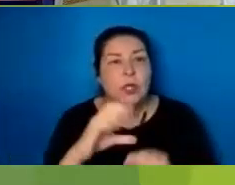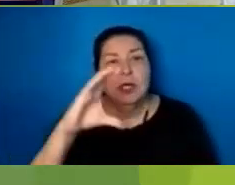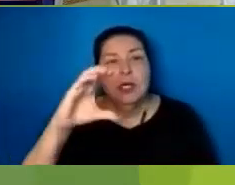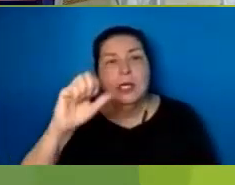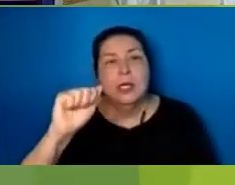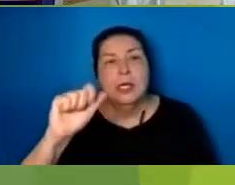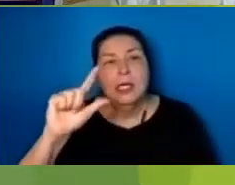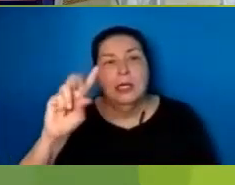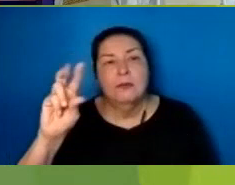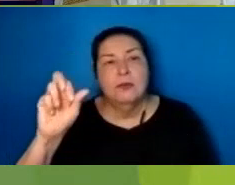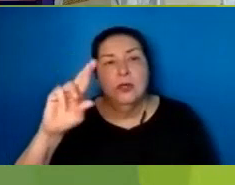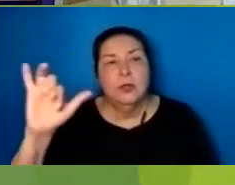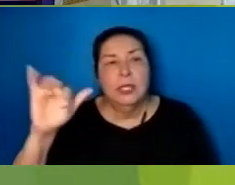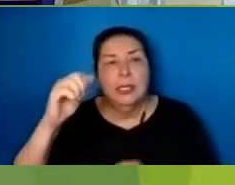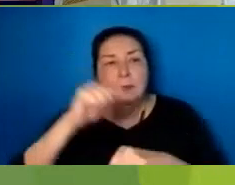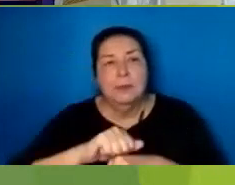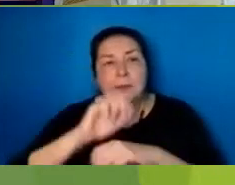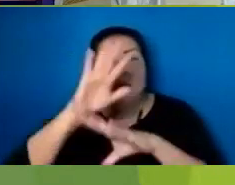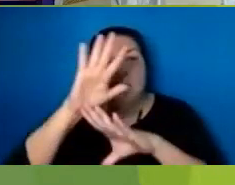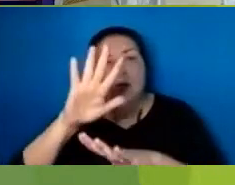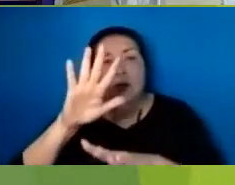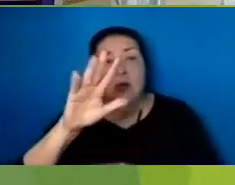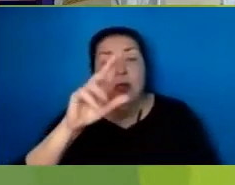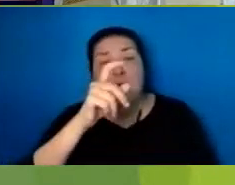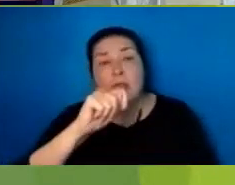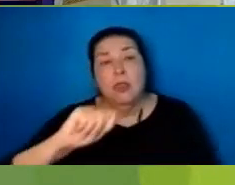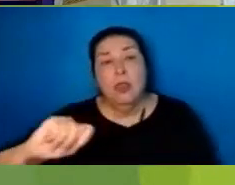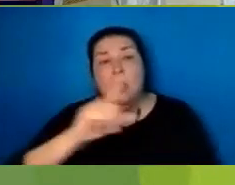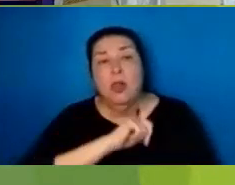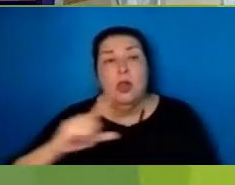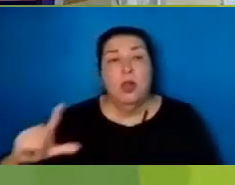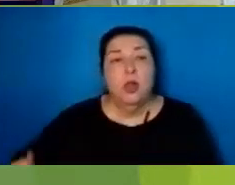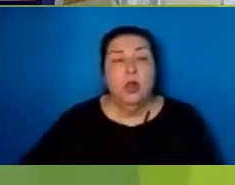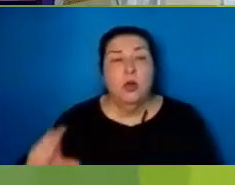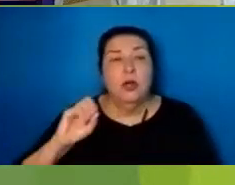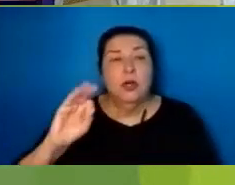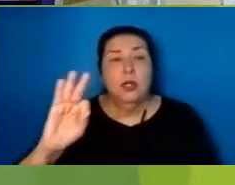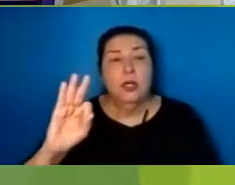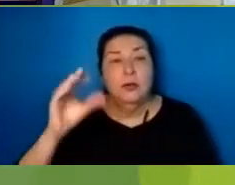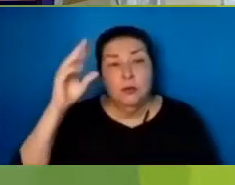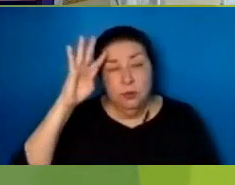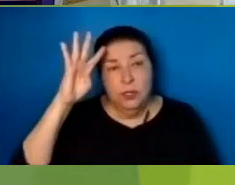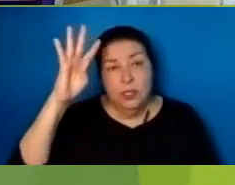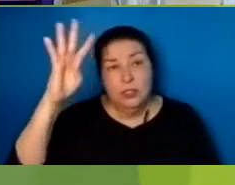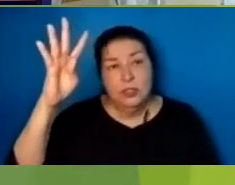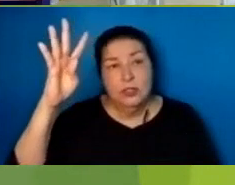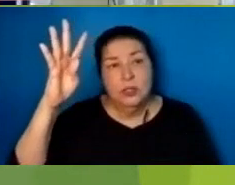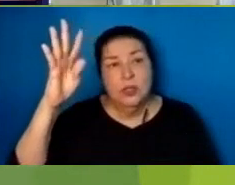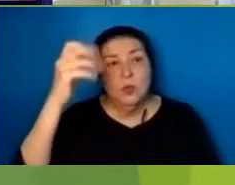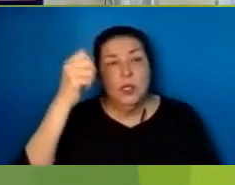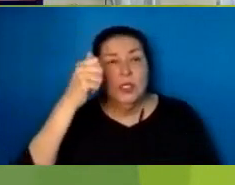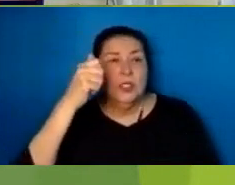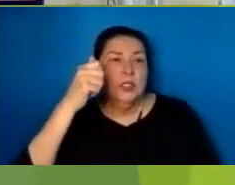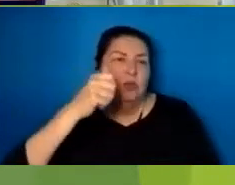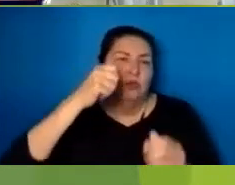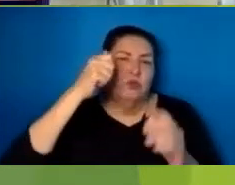Calvary the Lord of Creation was One was nailed